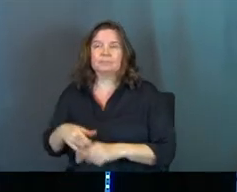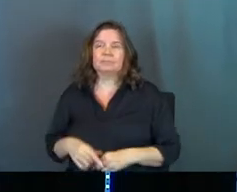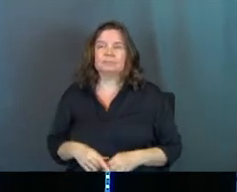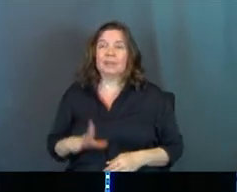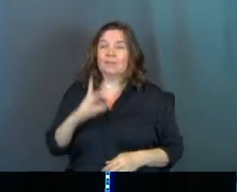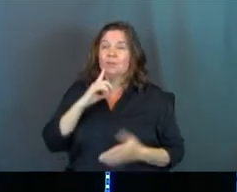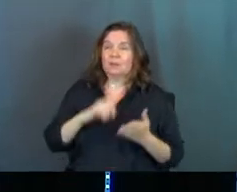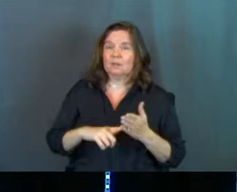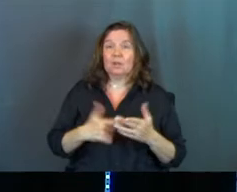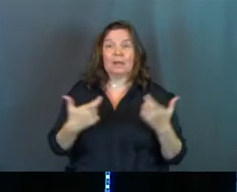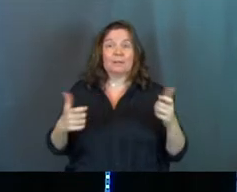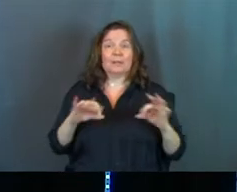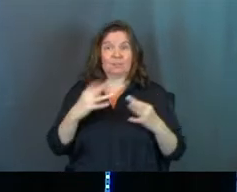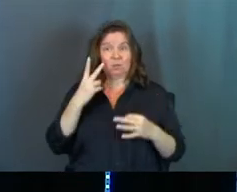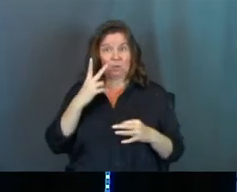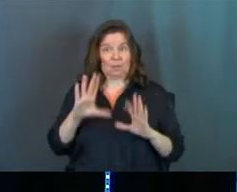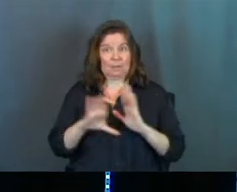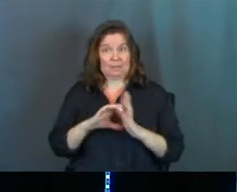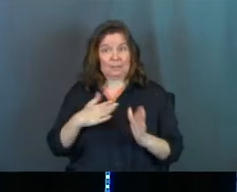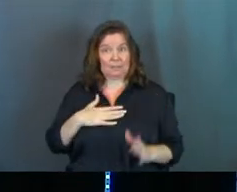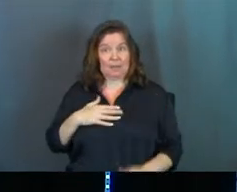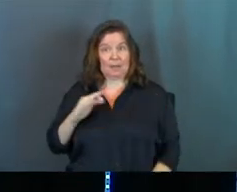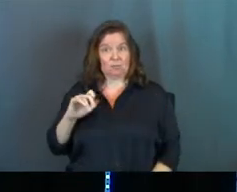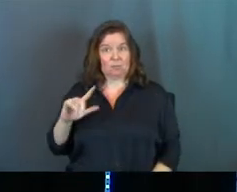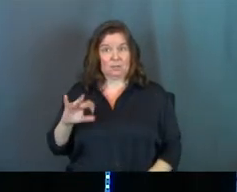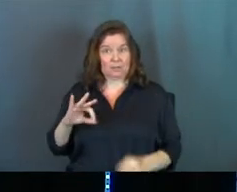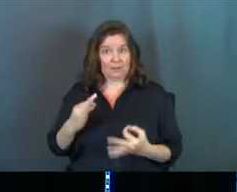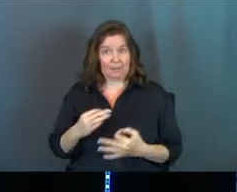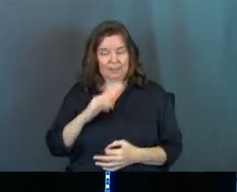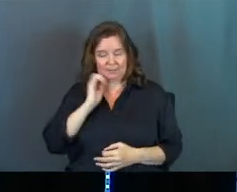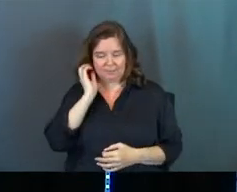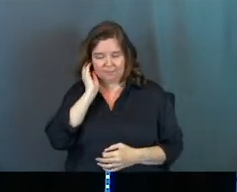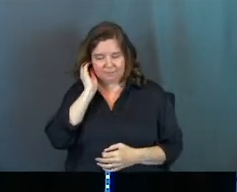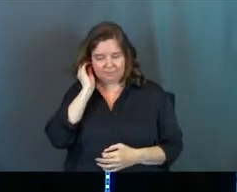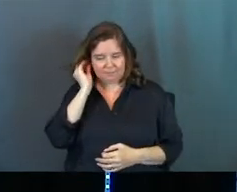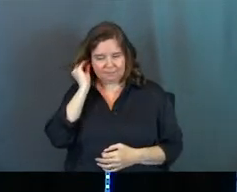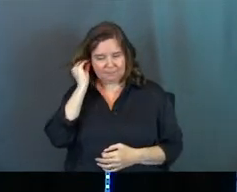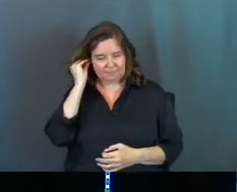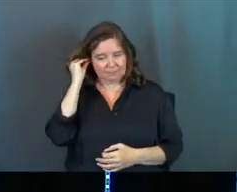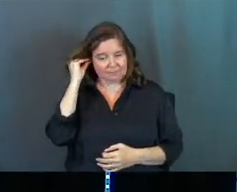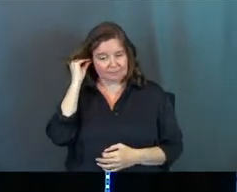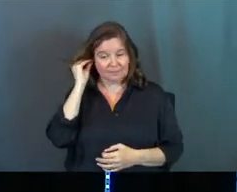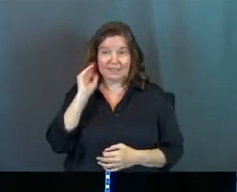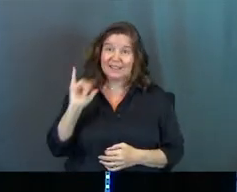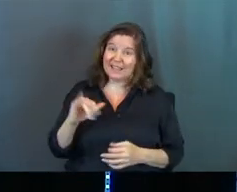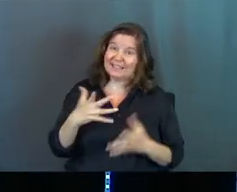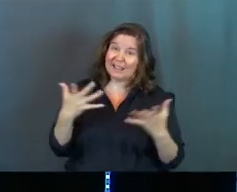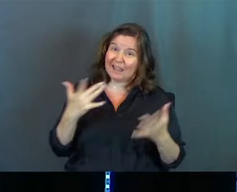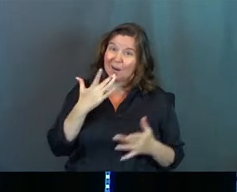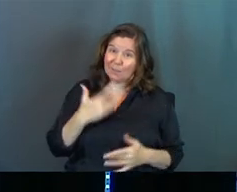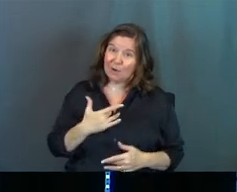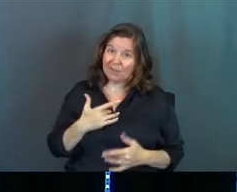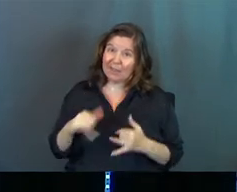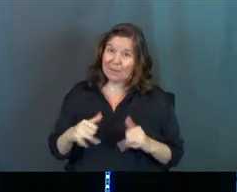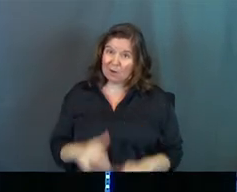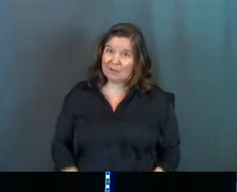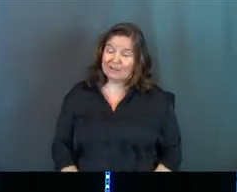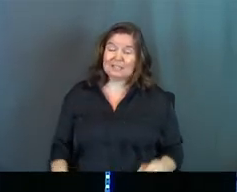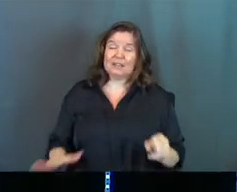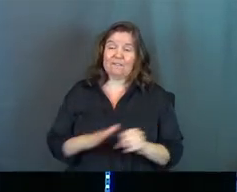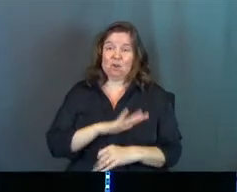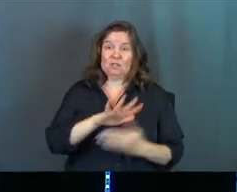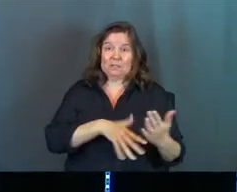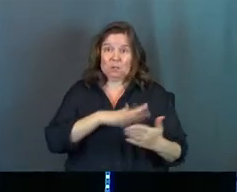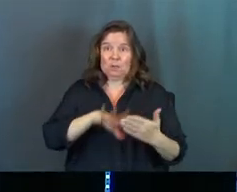hey, you come from a big family. You saw the pictures of mine and Rachel's family. That's a lot of birthdays, y'all. That's a very full